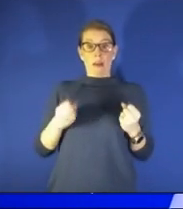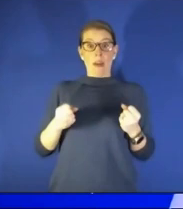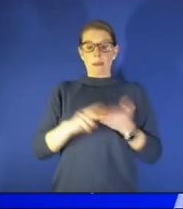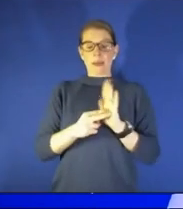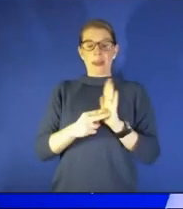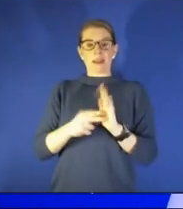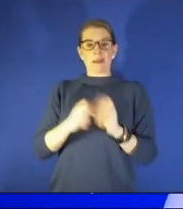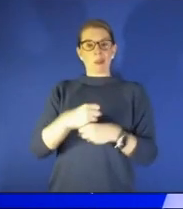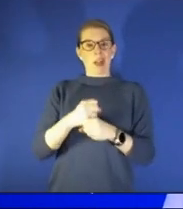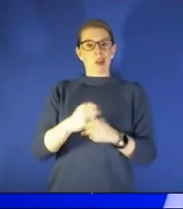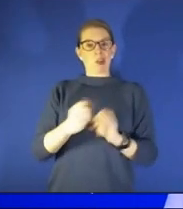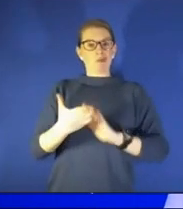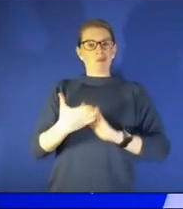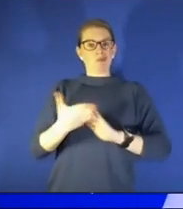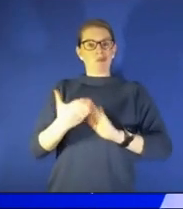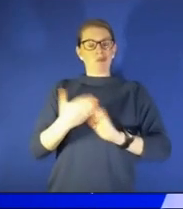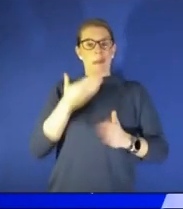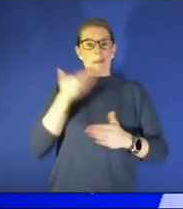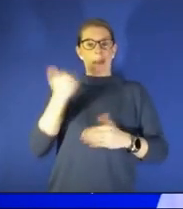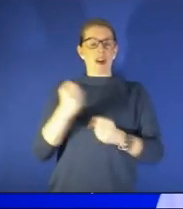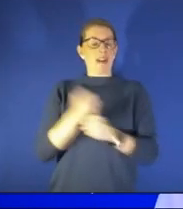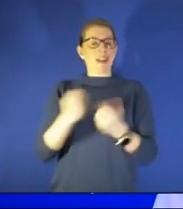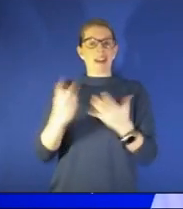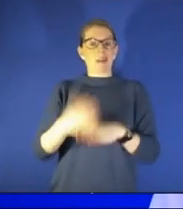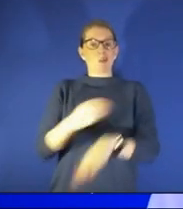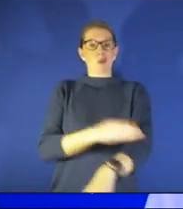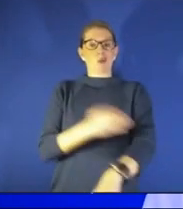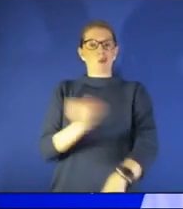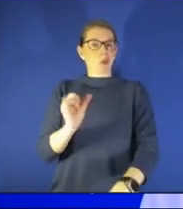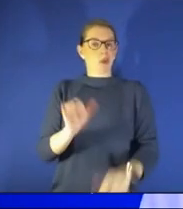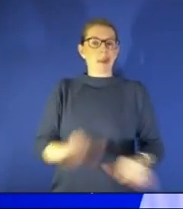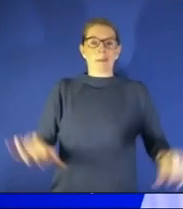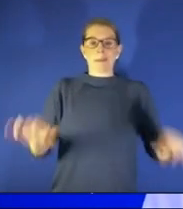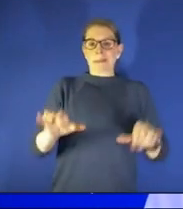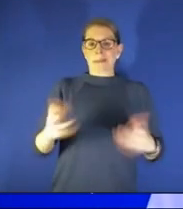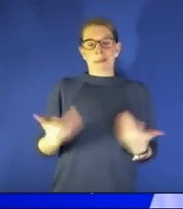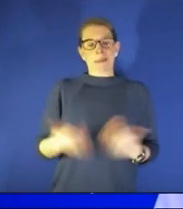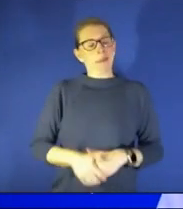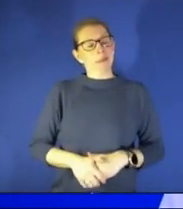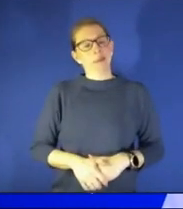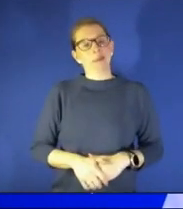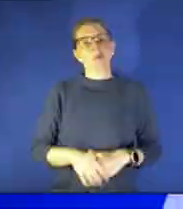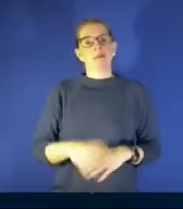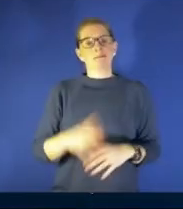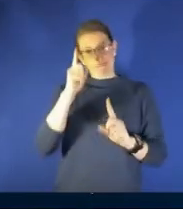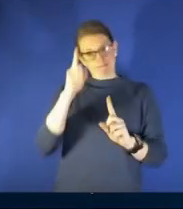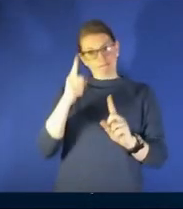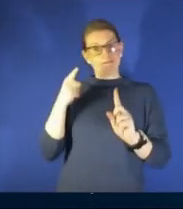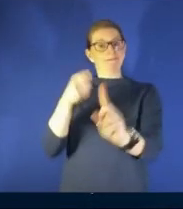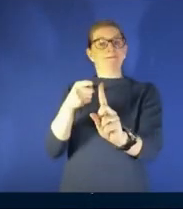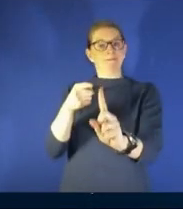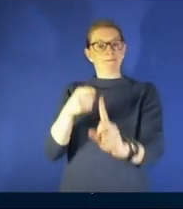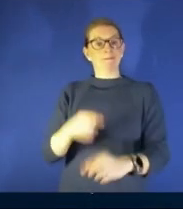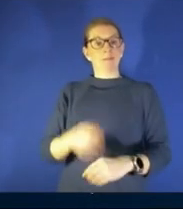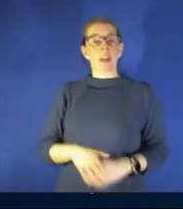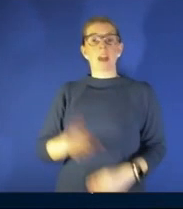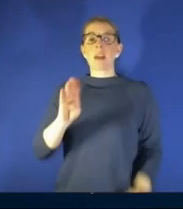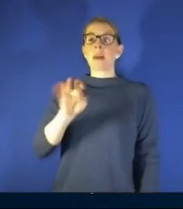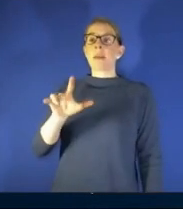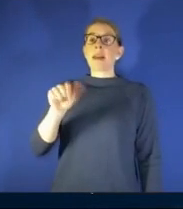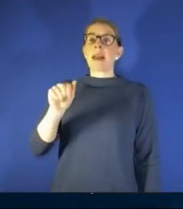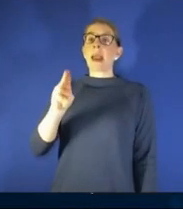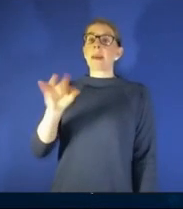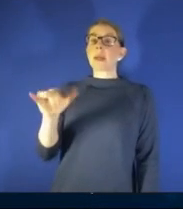everything is improved as well and so you know that will be something to strive for hey bill amy wants to know what's the